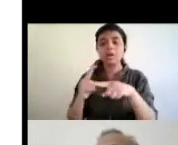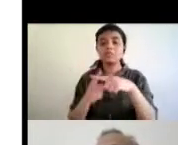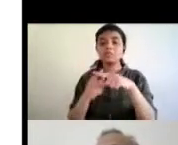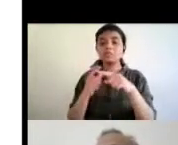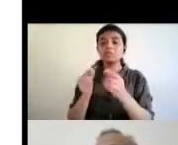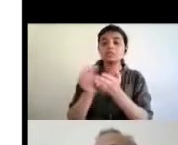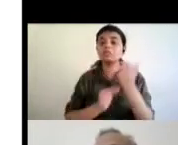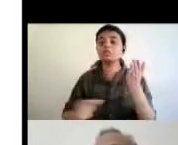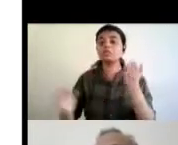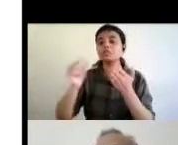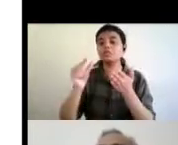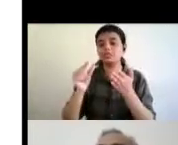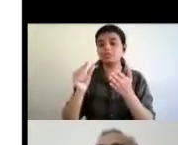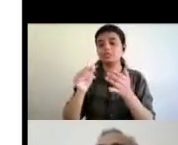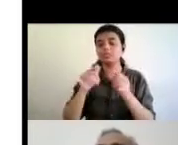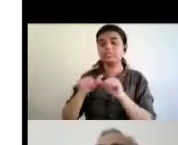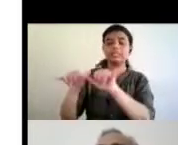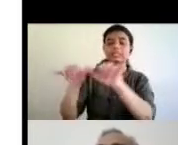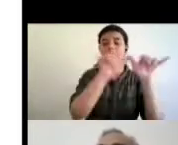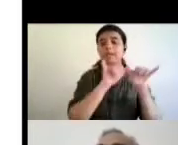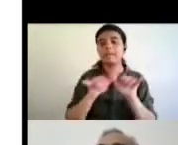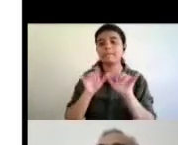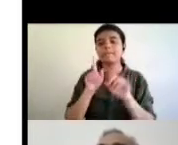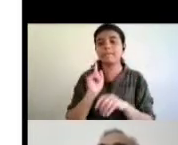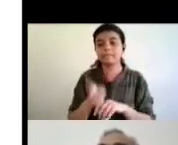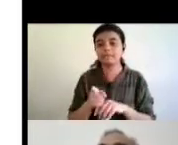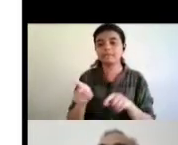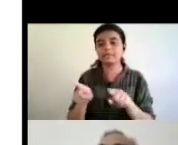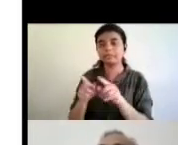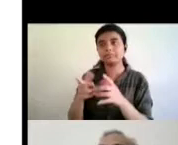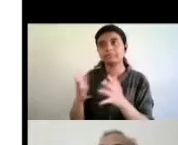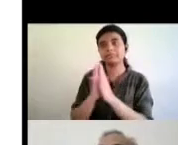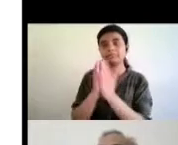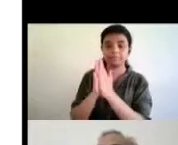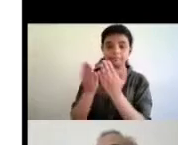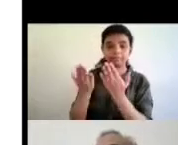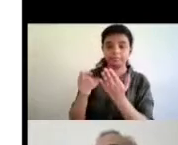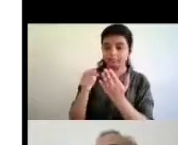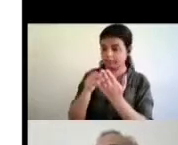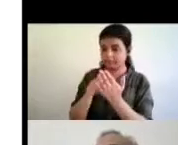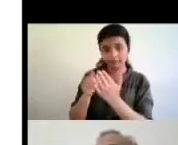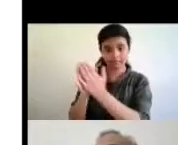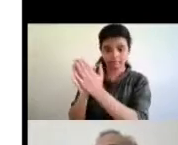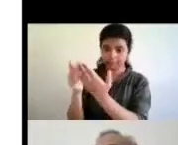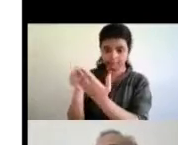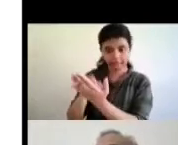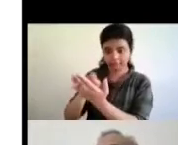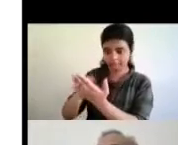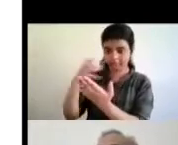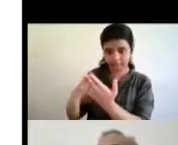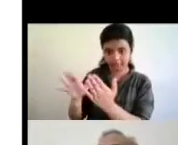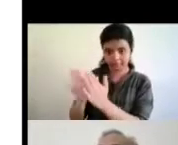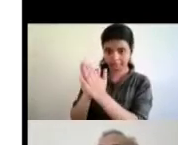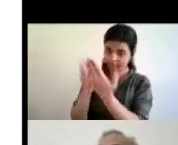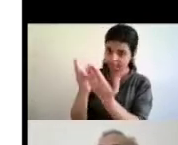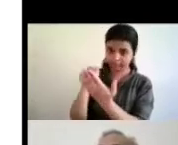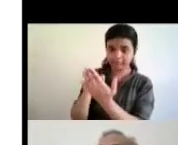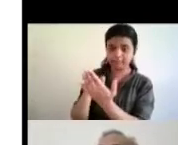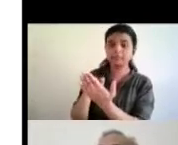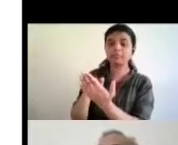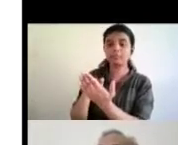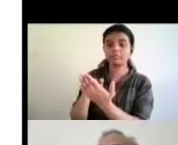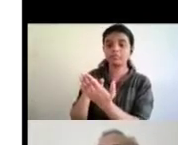saying that uh the whole book uh would would become a universal